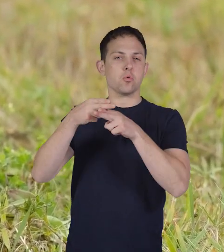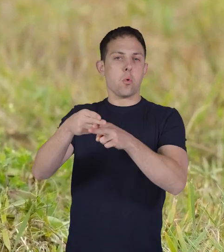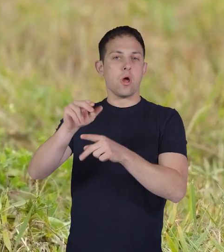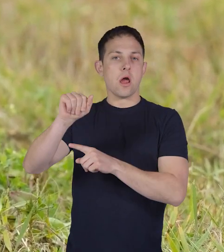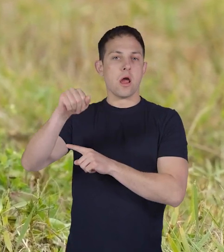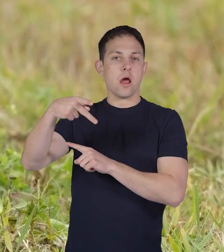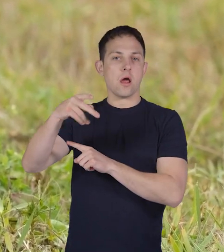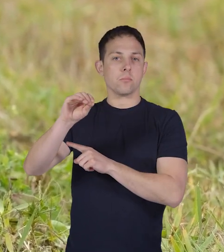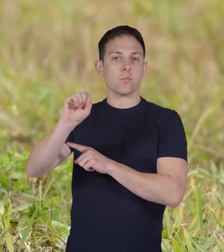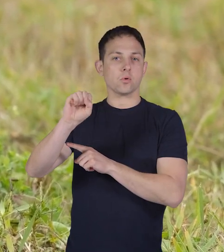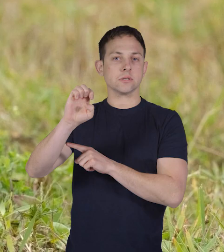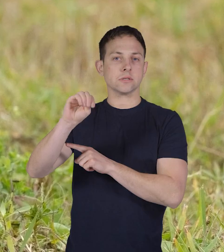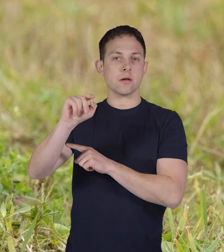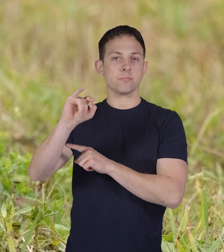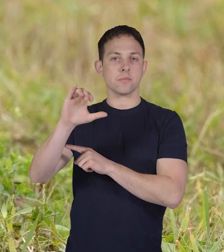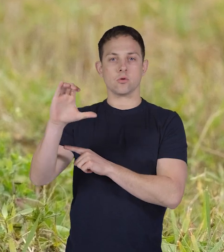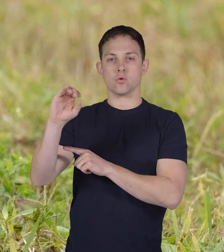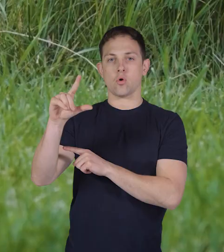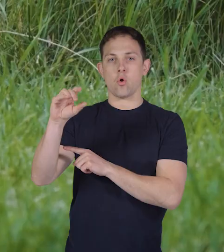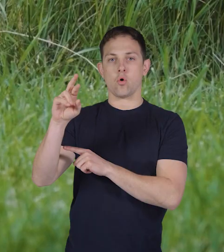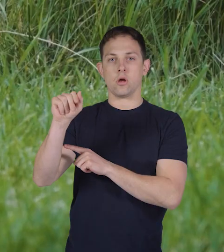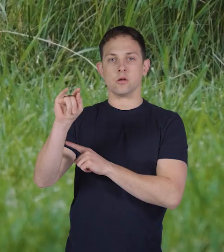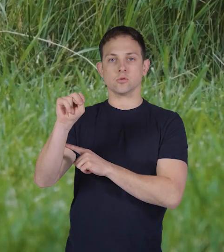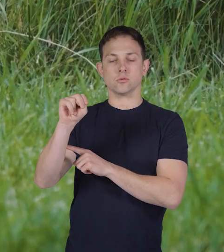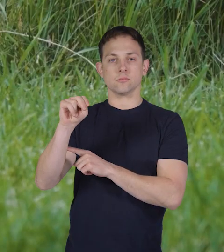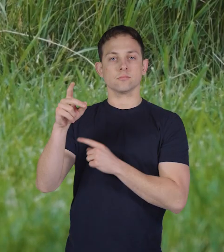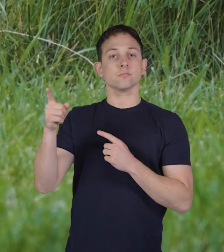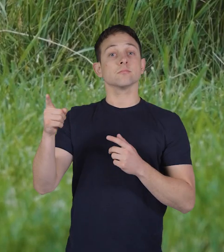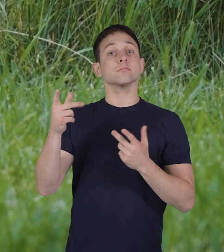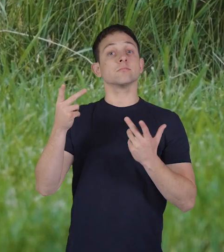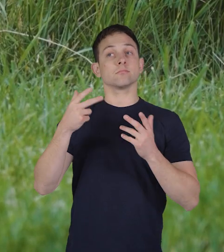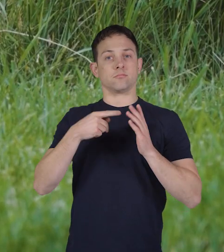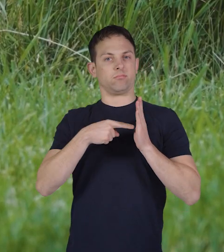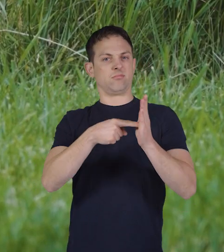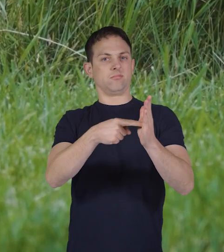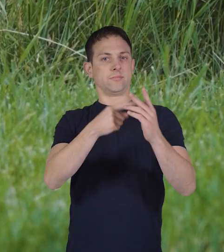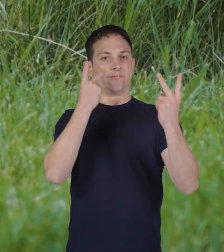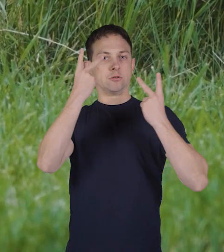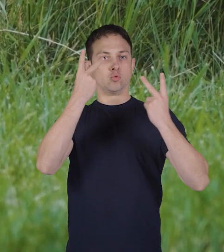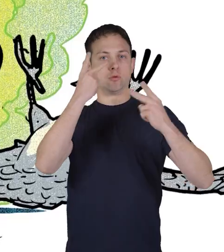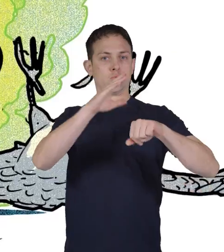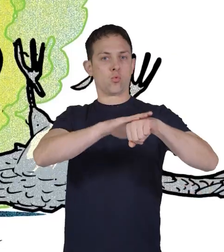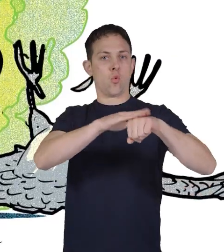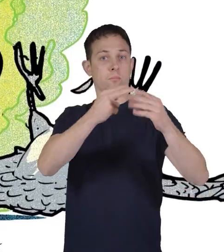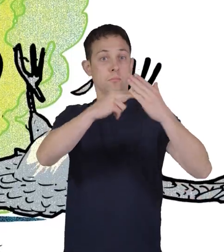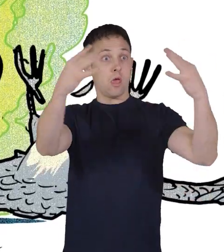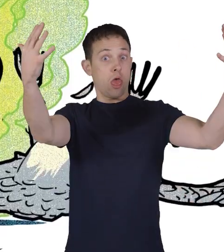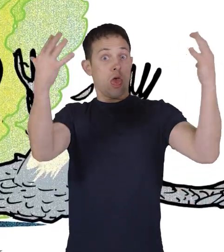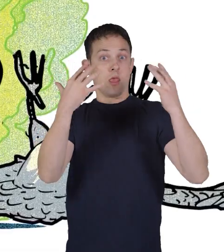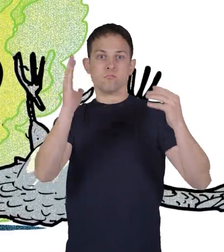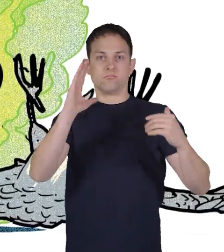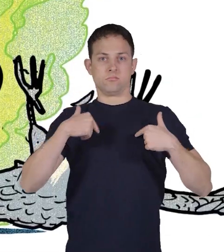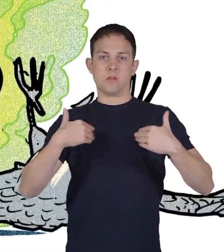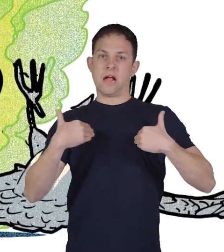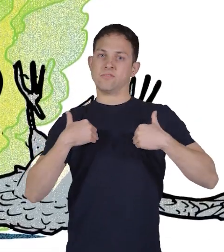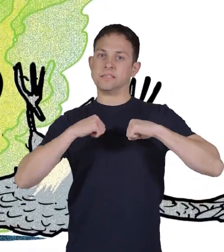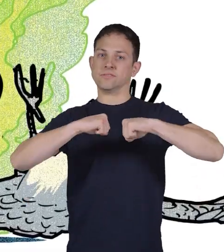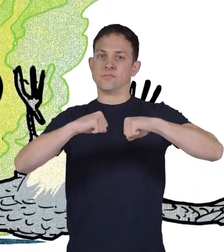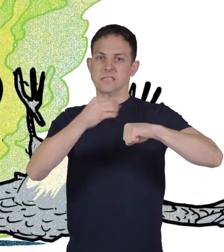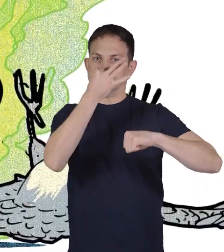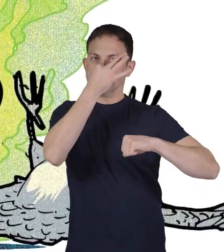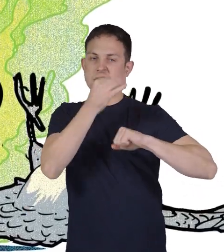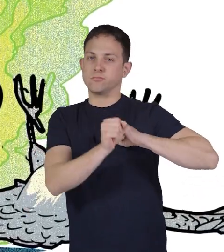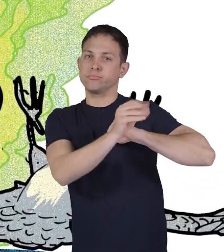as oposmatic coloration it acts as a visual warning to predators that skunks are equipped with a